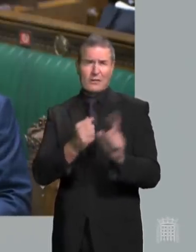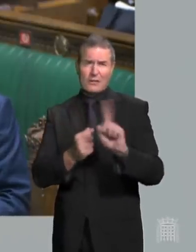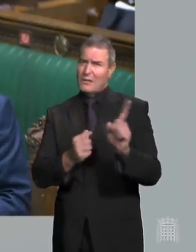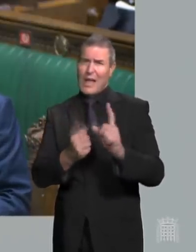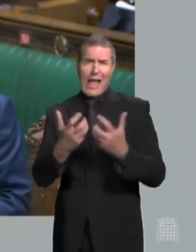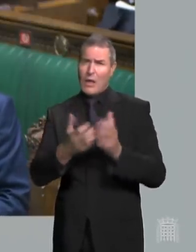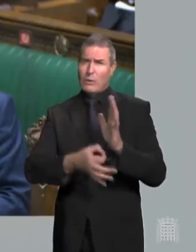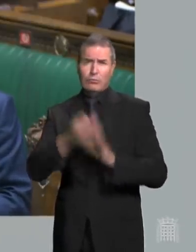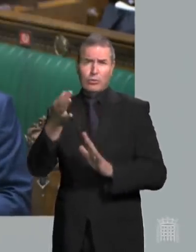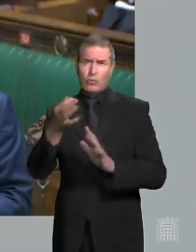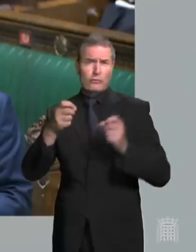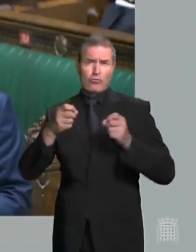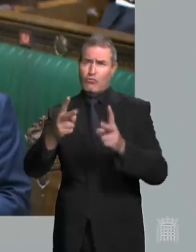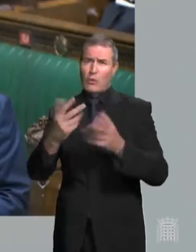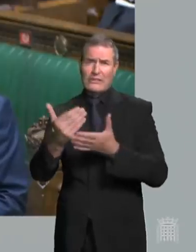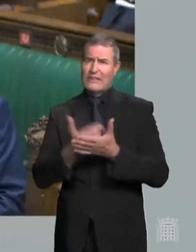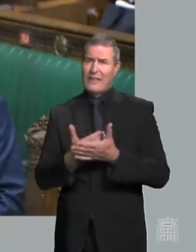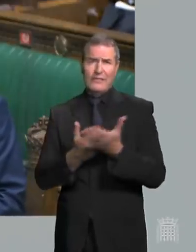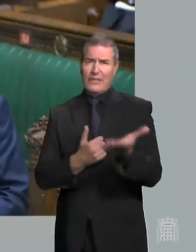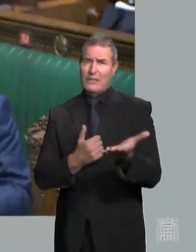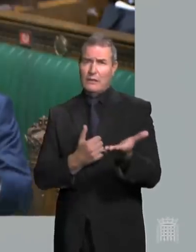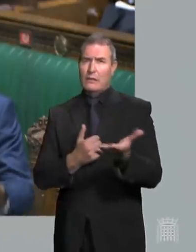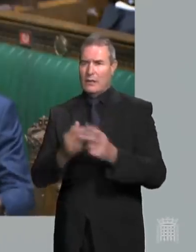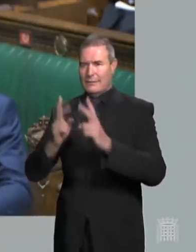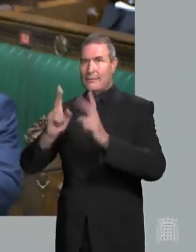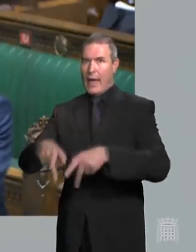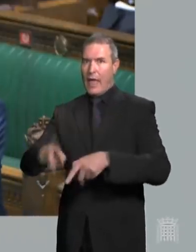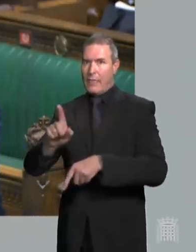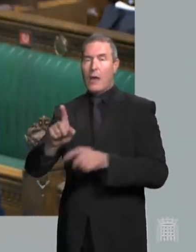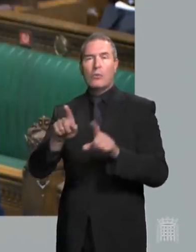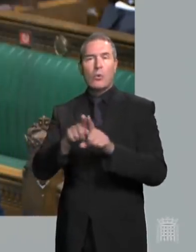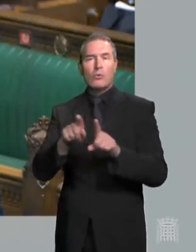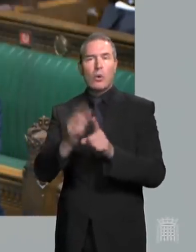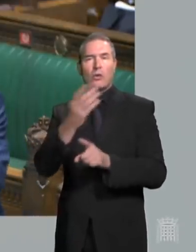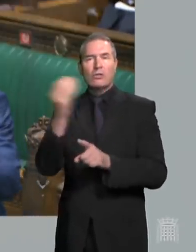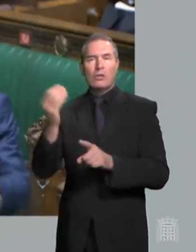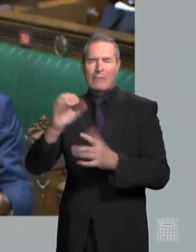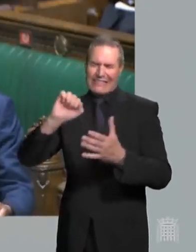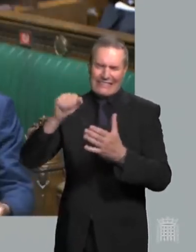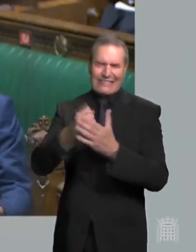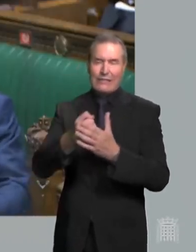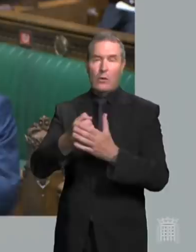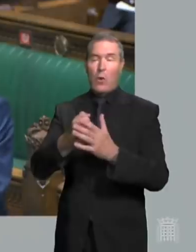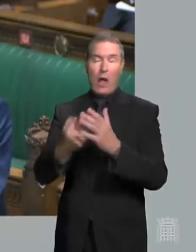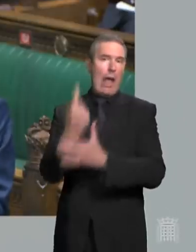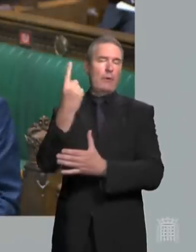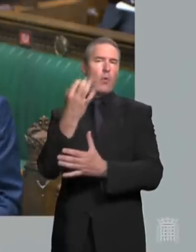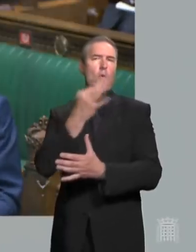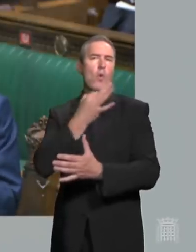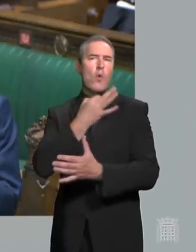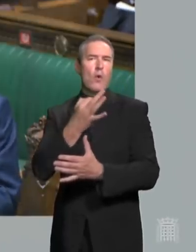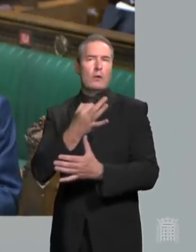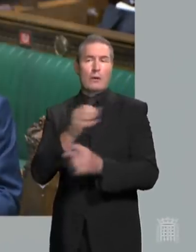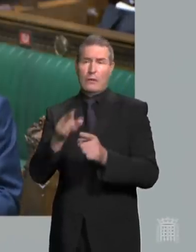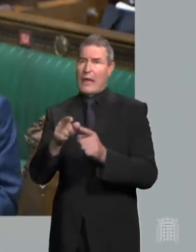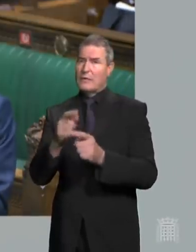improve road safety not just in the case of fatal accidents but often where there are serious accidents or near misses because this is an issue